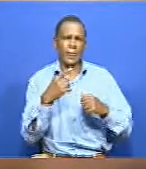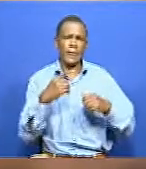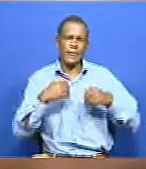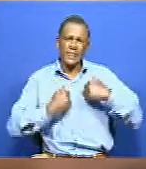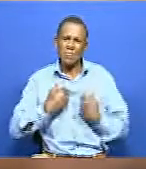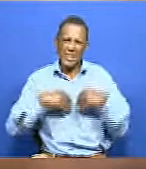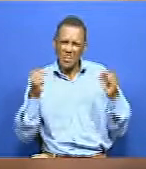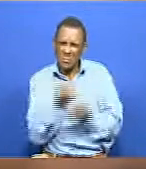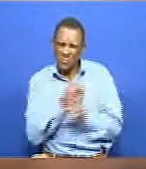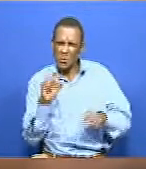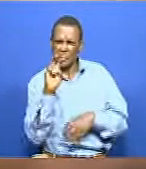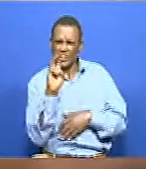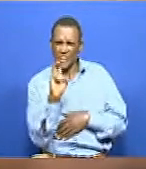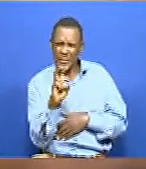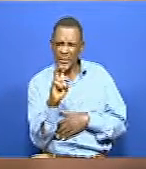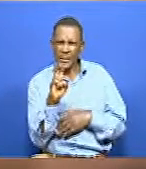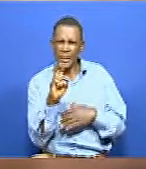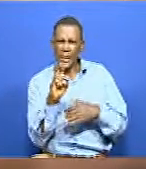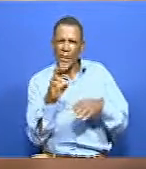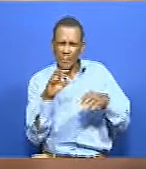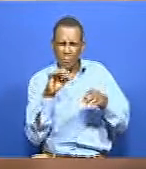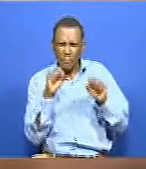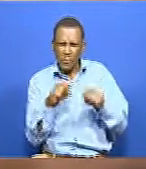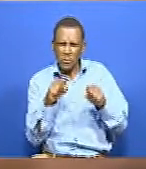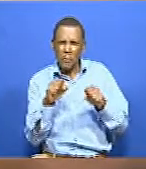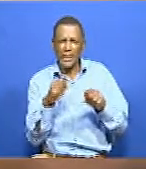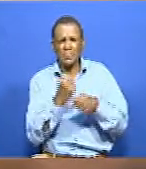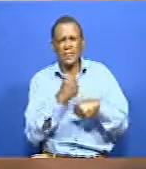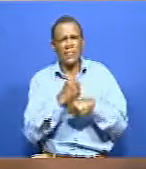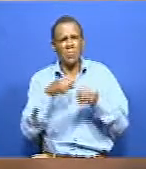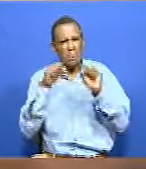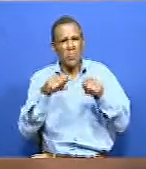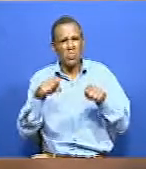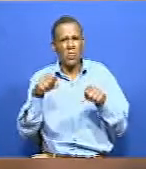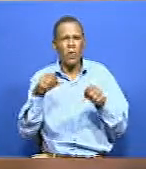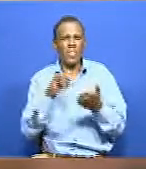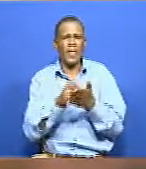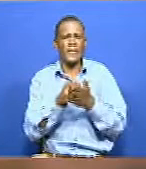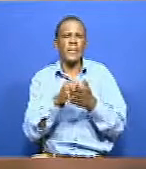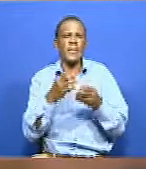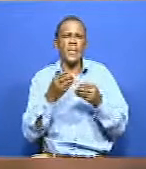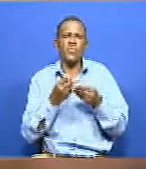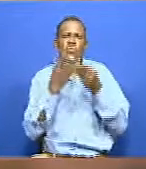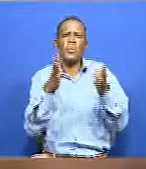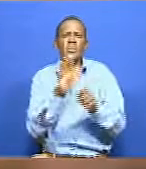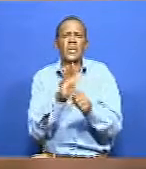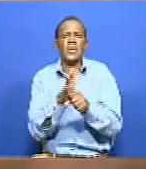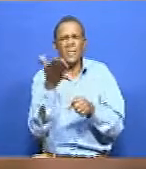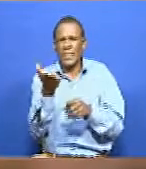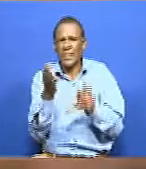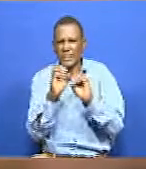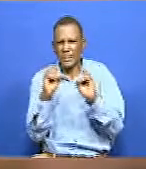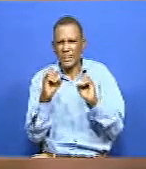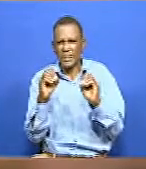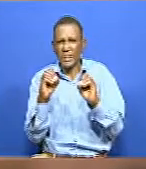fact that, you know, it is invisible has also contributed to the fact that not much information is there when it comes to awareness and how to go about in